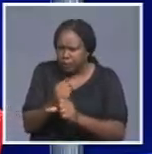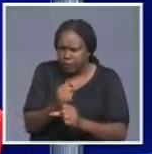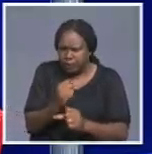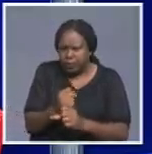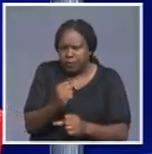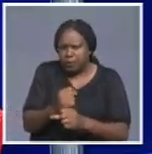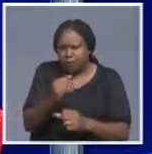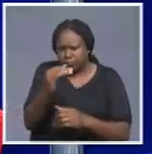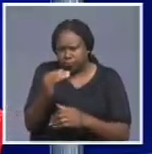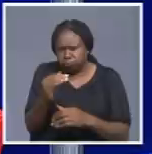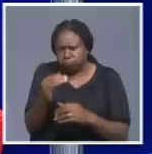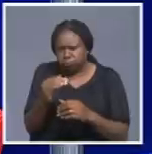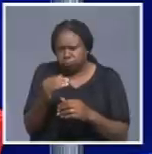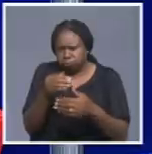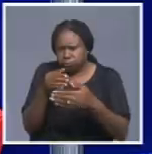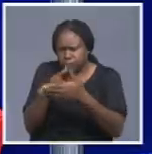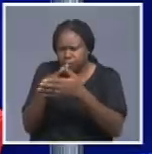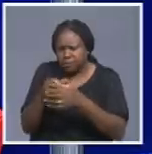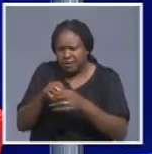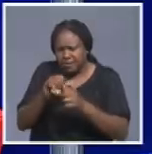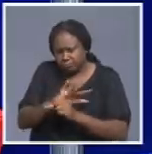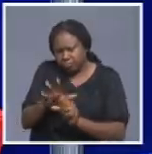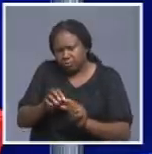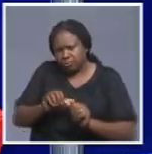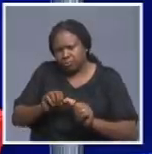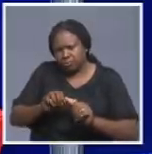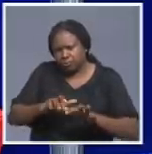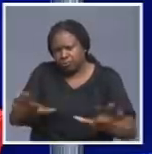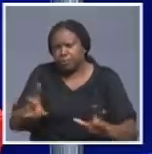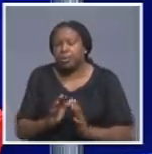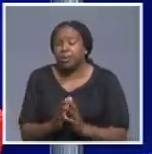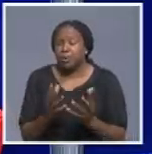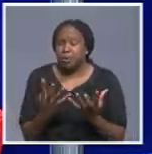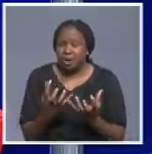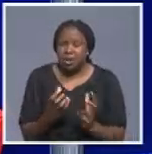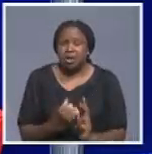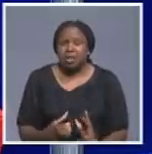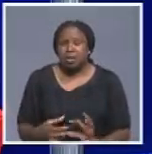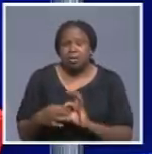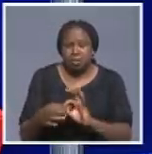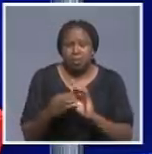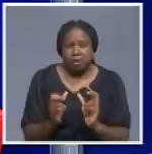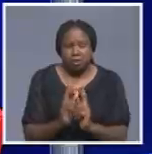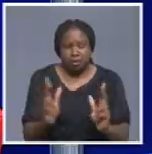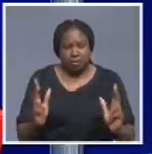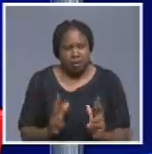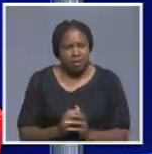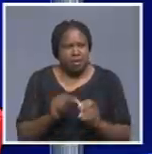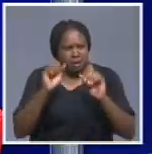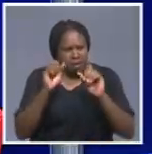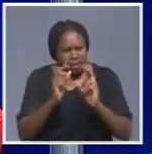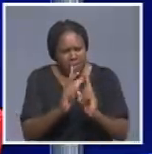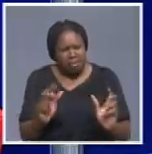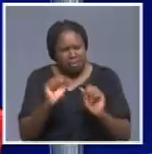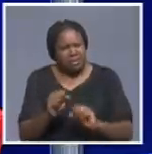virus. But what we need, we need cooperation from the public. The public must understand that they must